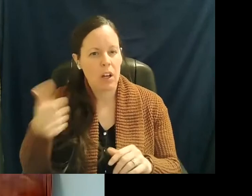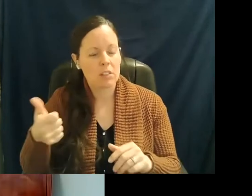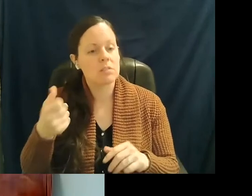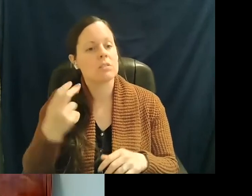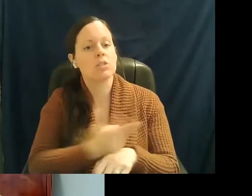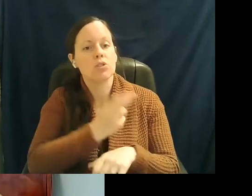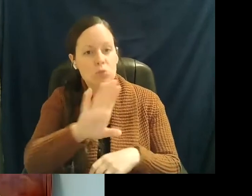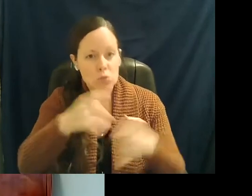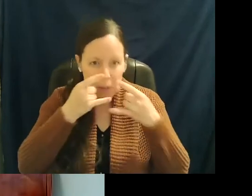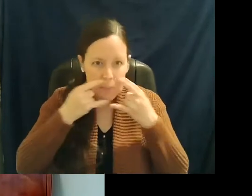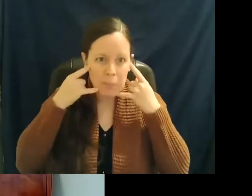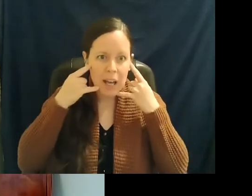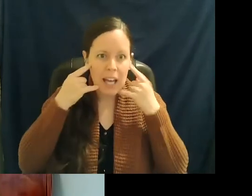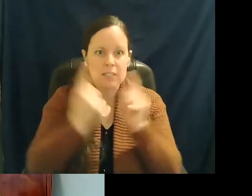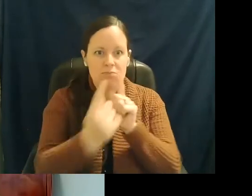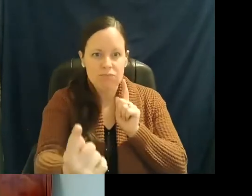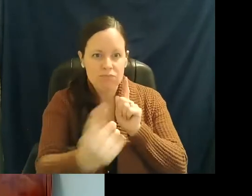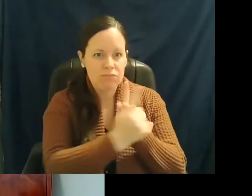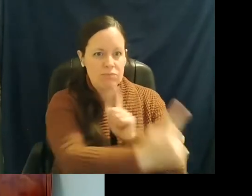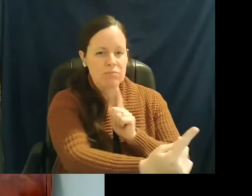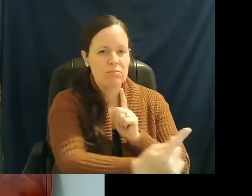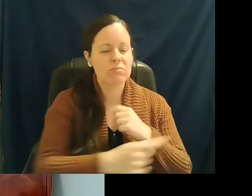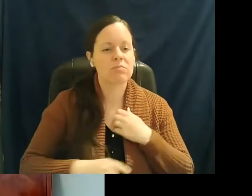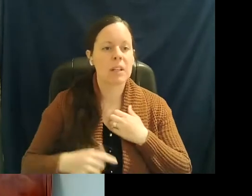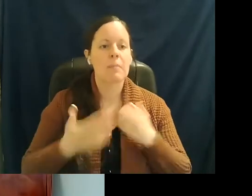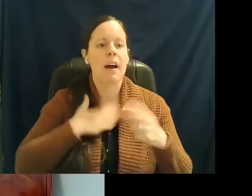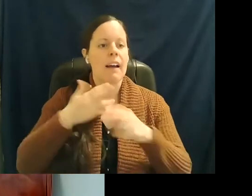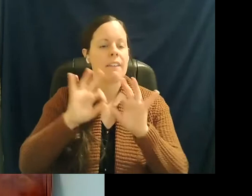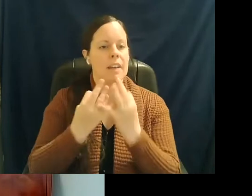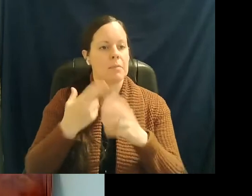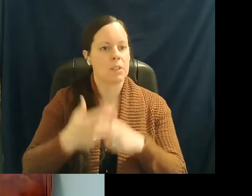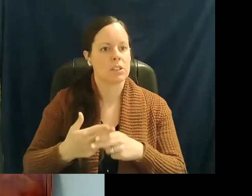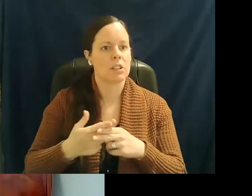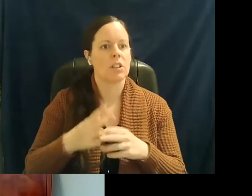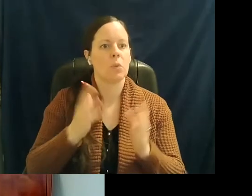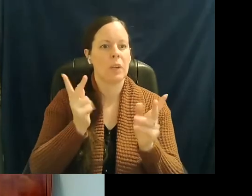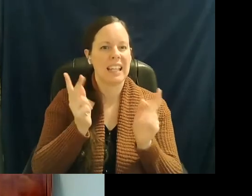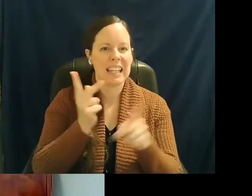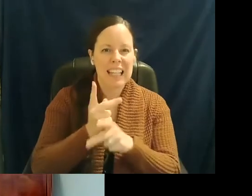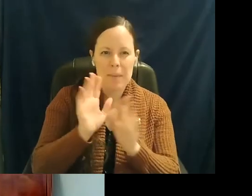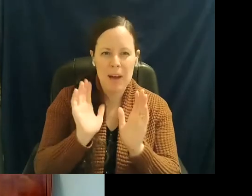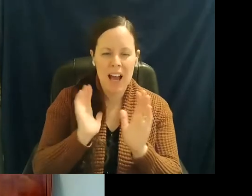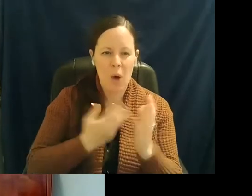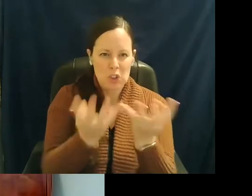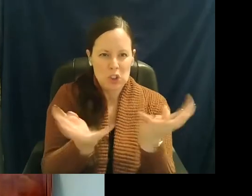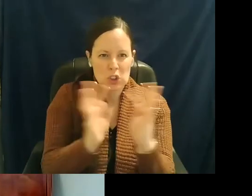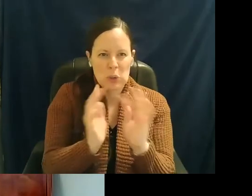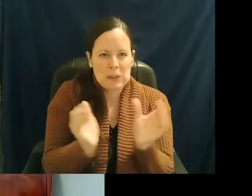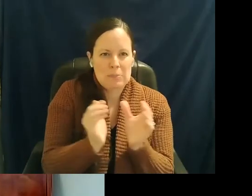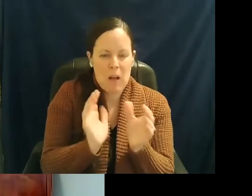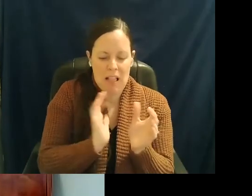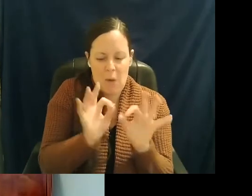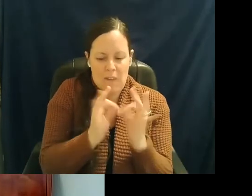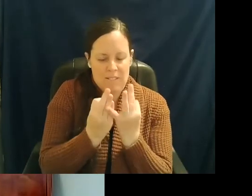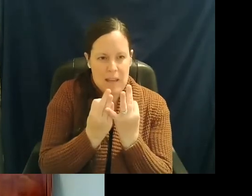social distance, try to keep your, like my family calls it, we try to keep our circle really small, you know, just our tight family. And